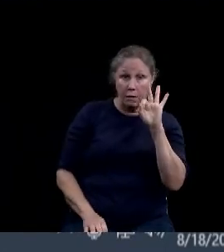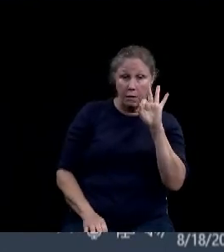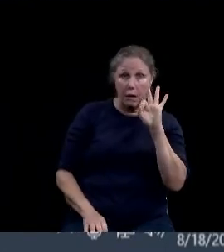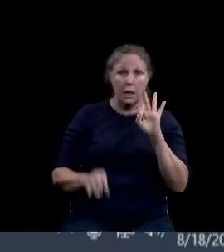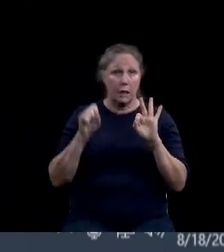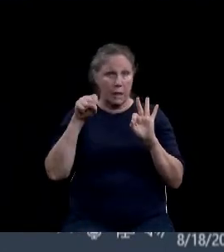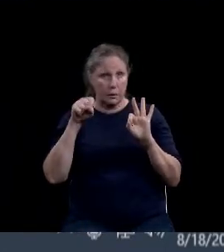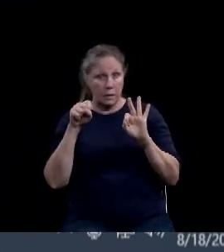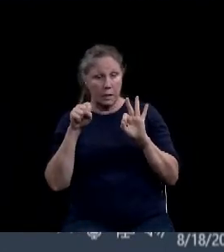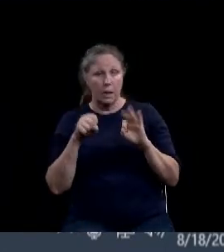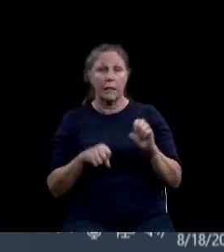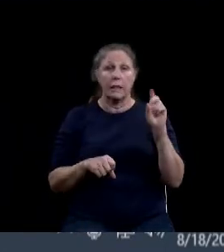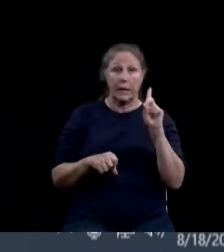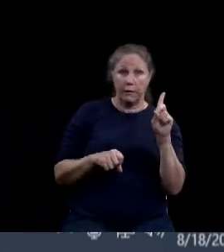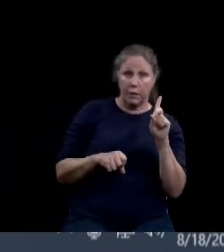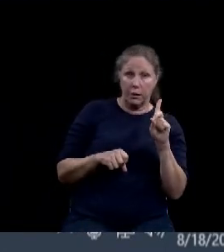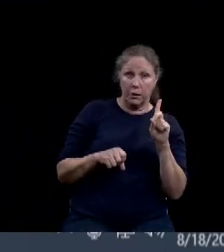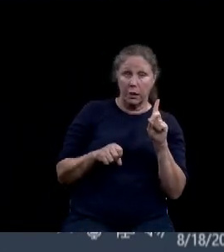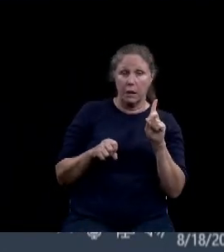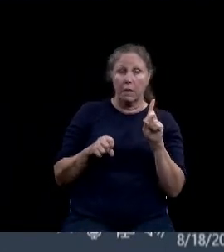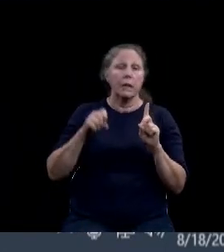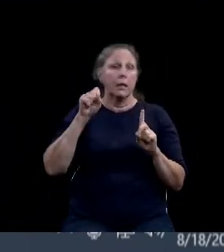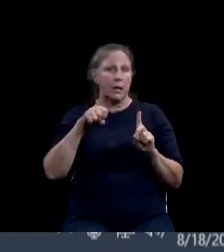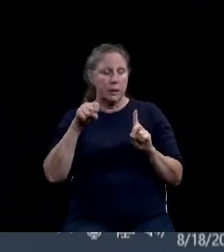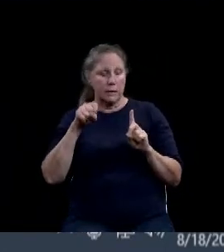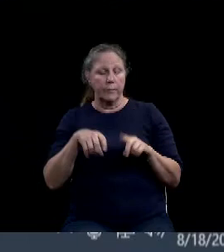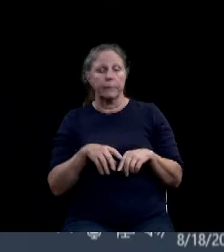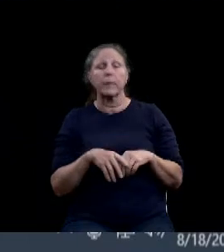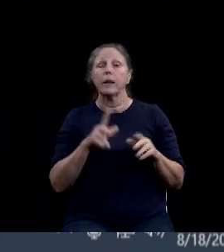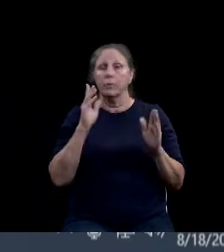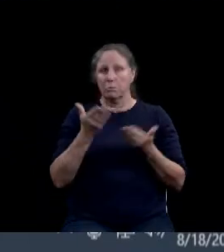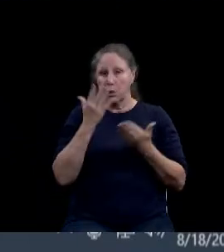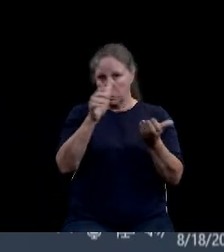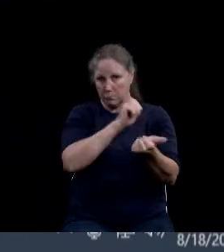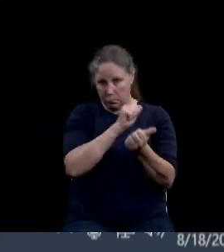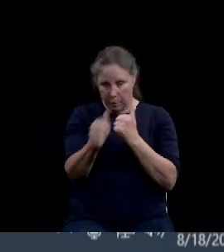Yes. Motion carries. We'll move to resolution 572.